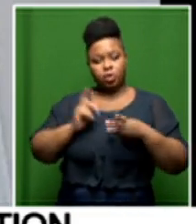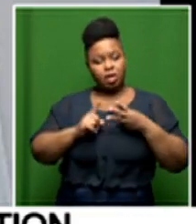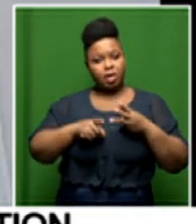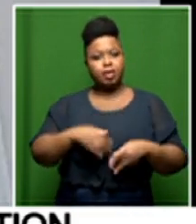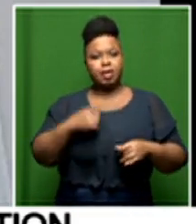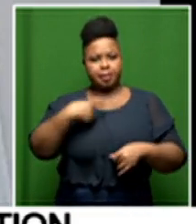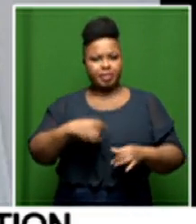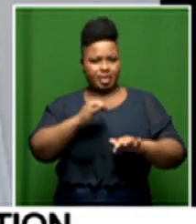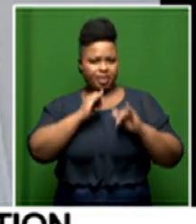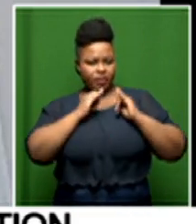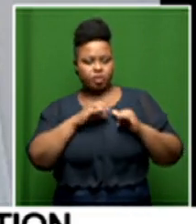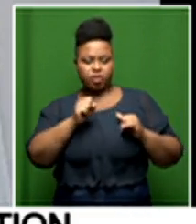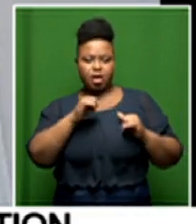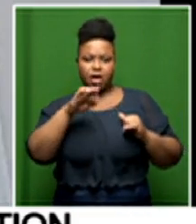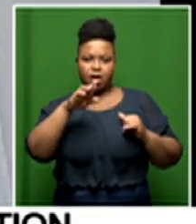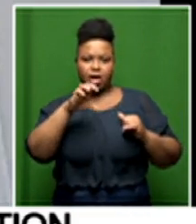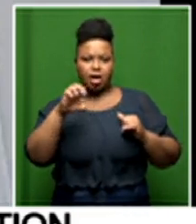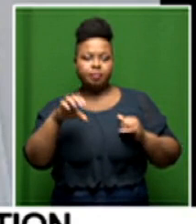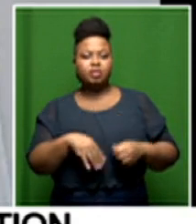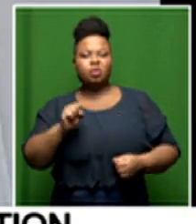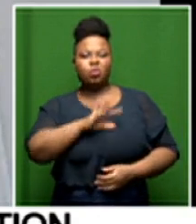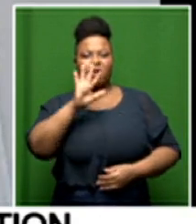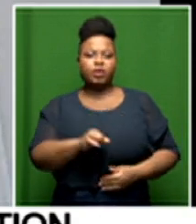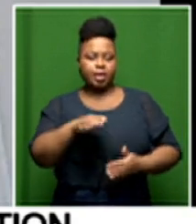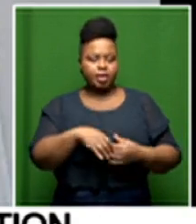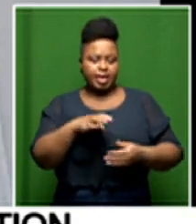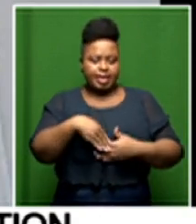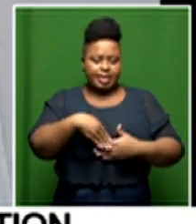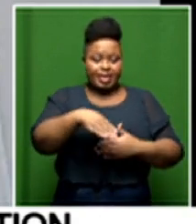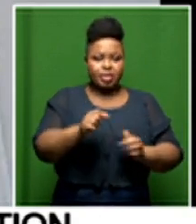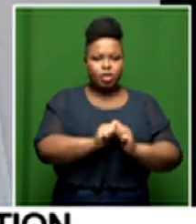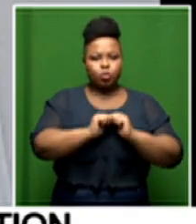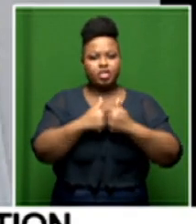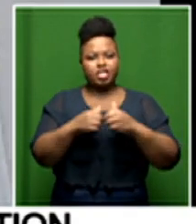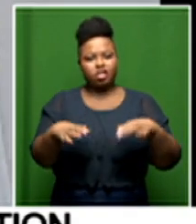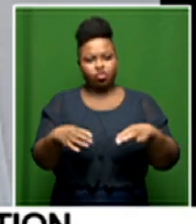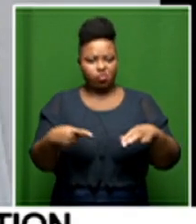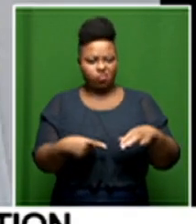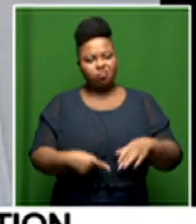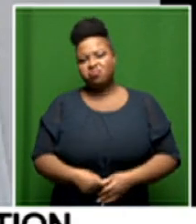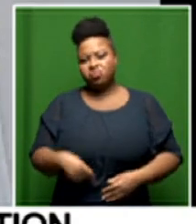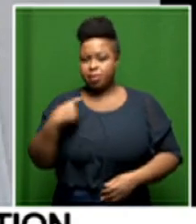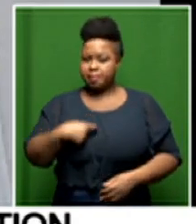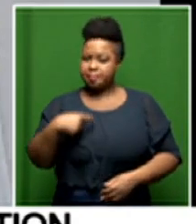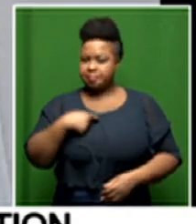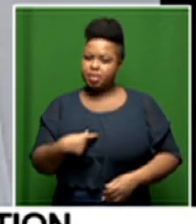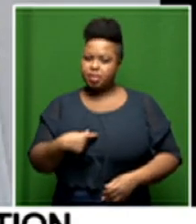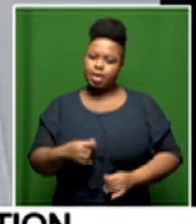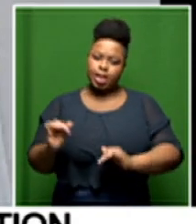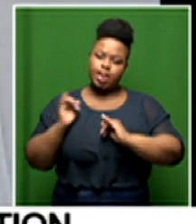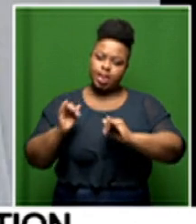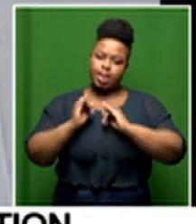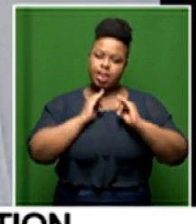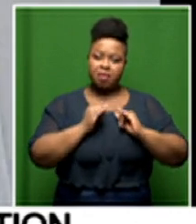personal invite to sacca which is the south african cricketers association so um the personal invitations for